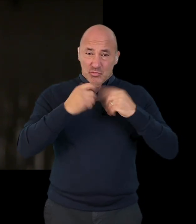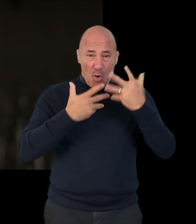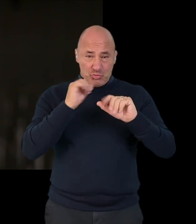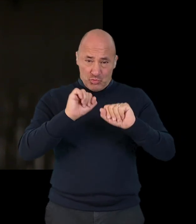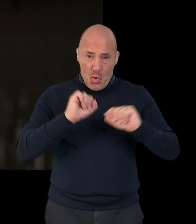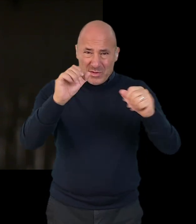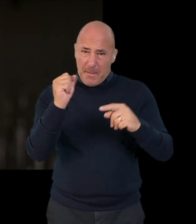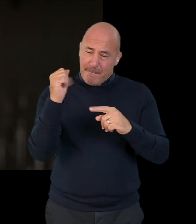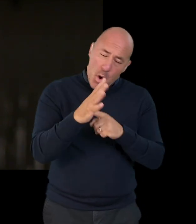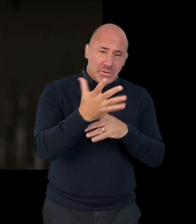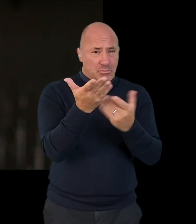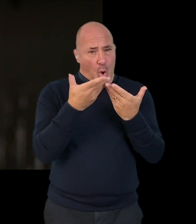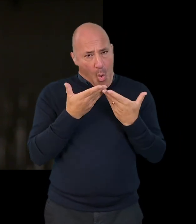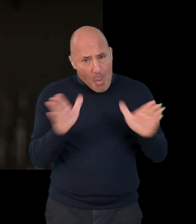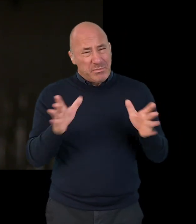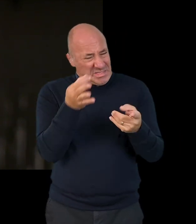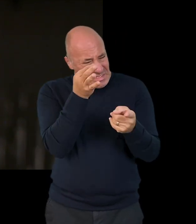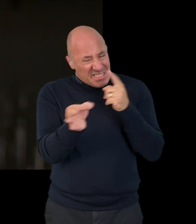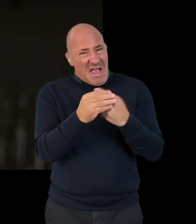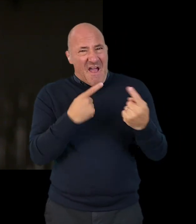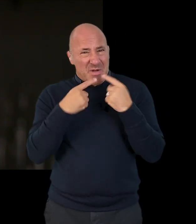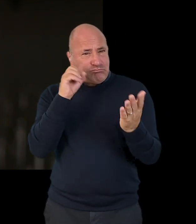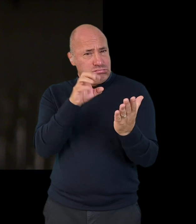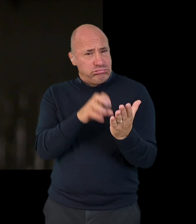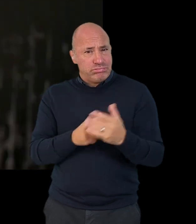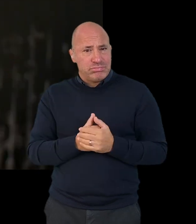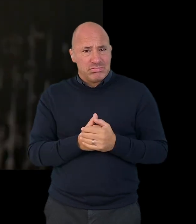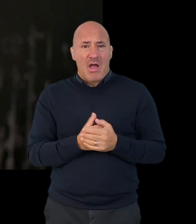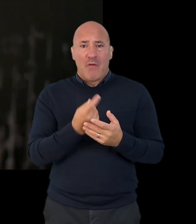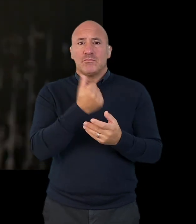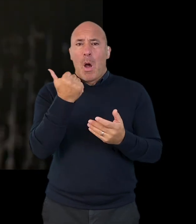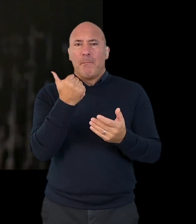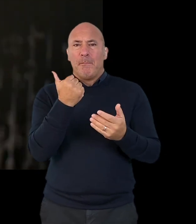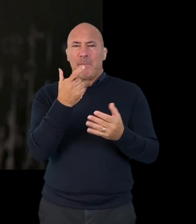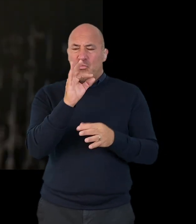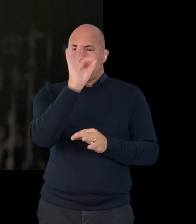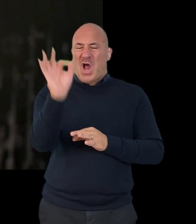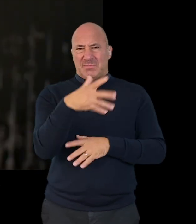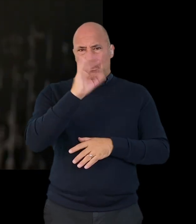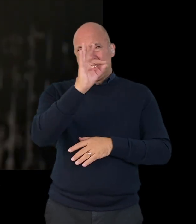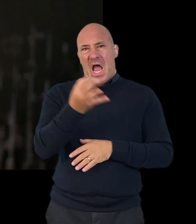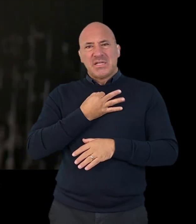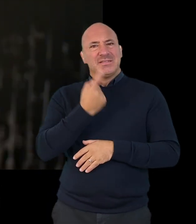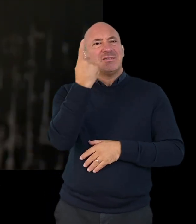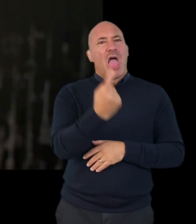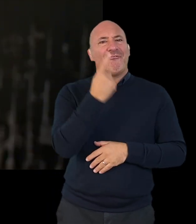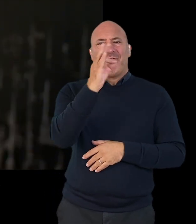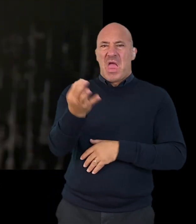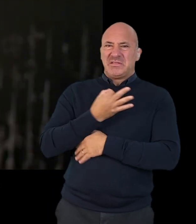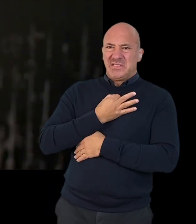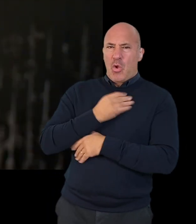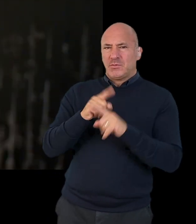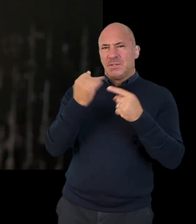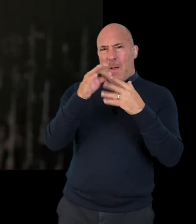is very important that you are as open as possible and as detailed as possible. These are some questions that you may want to